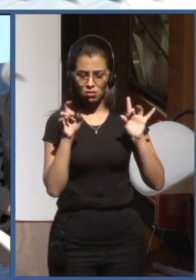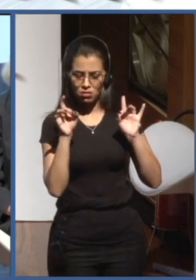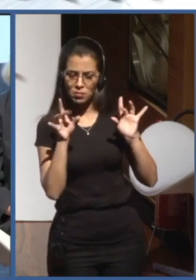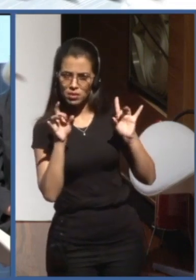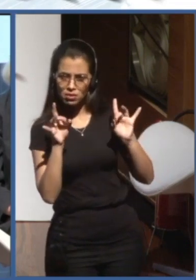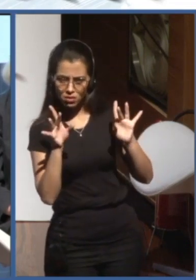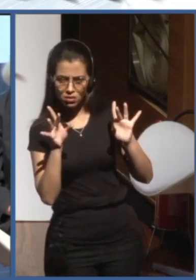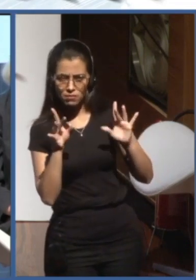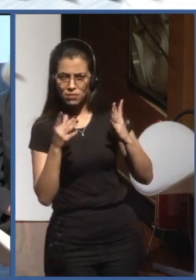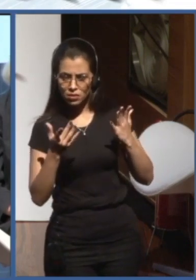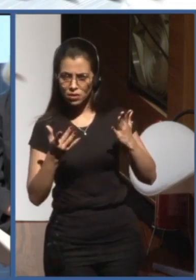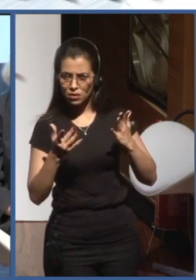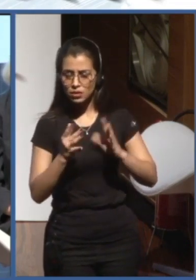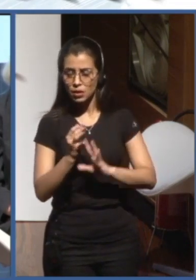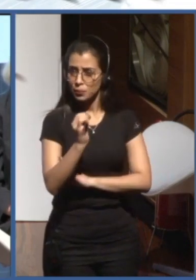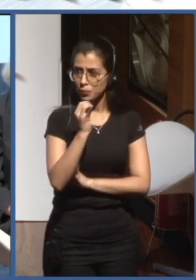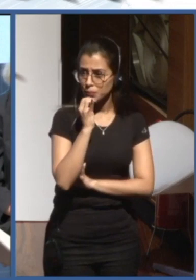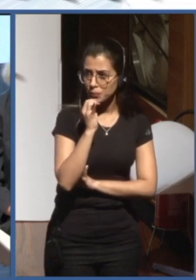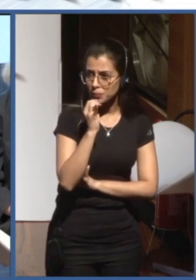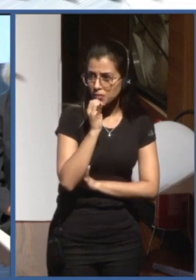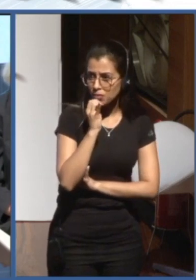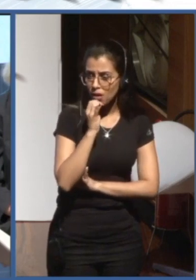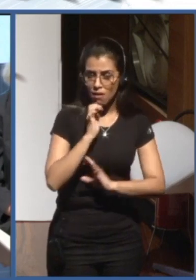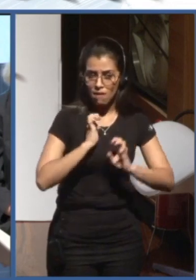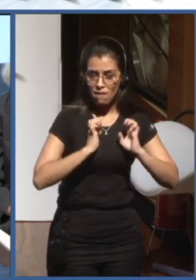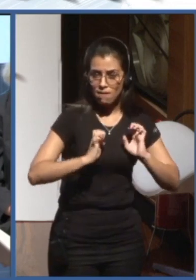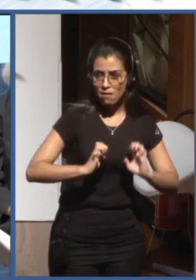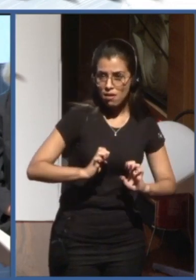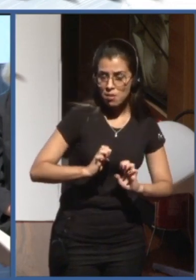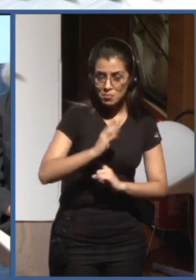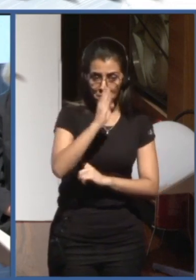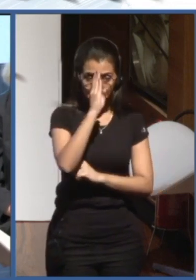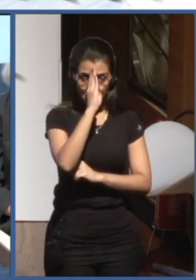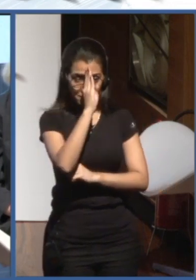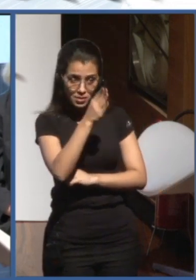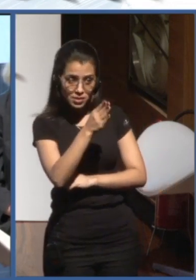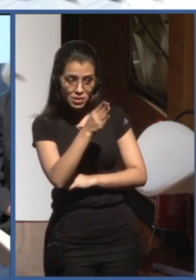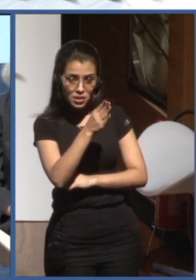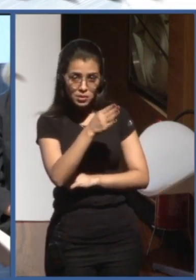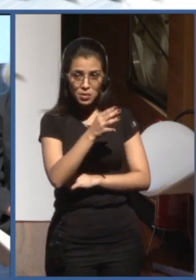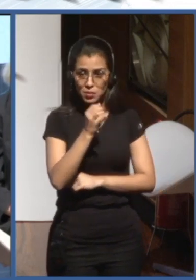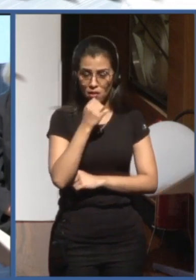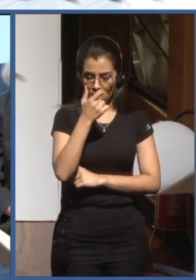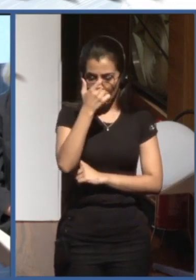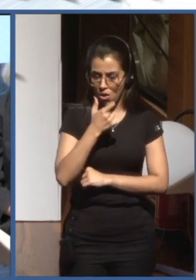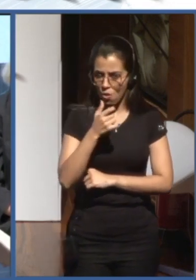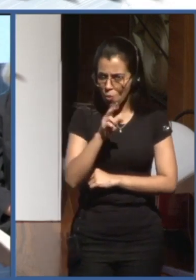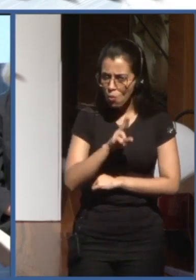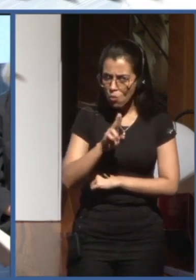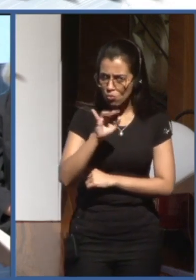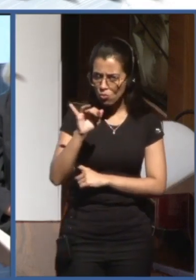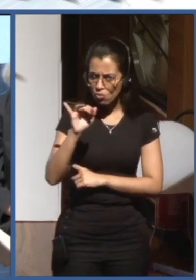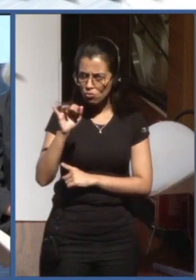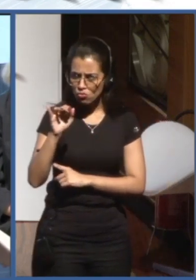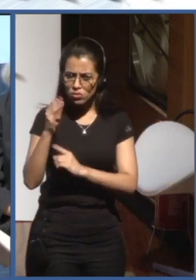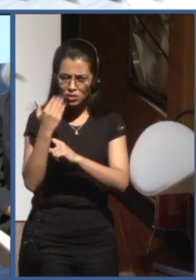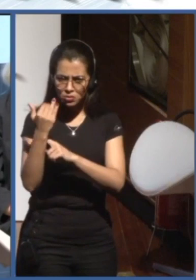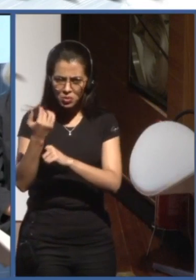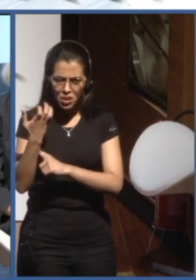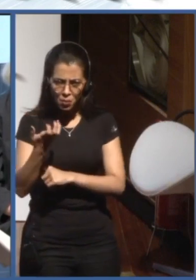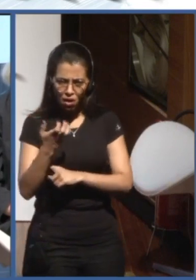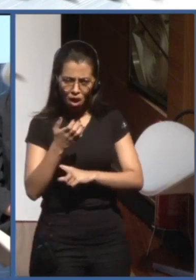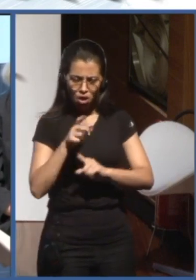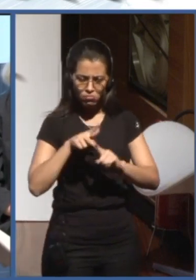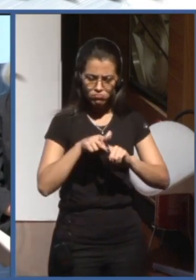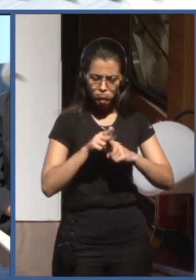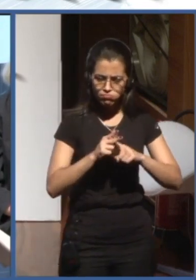what you're talking about I'm using my technology I want I want to develop I'm I'm doing a lot of this tools I'm using these tools and I don't care about what you're